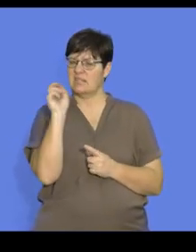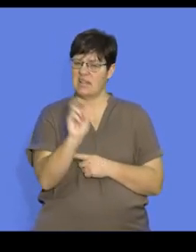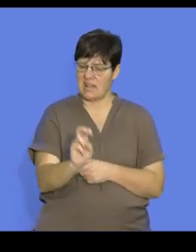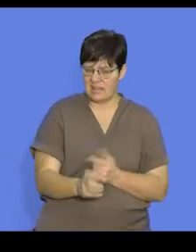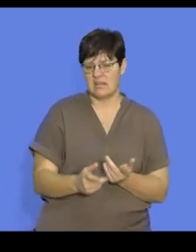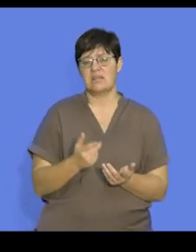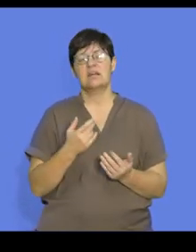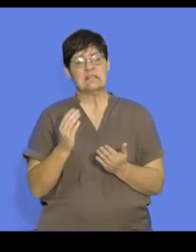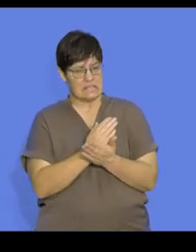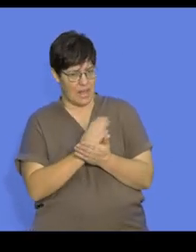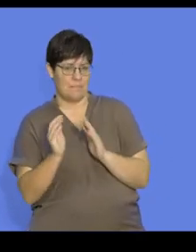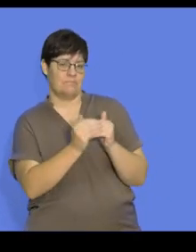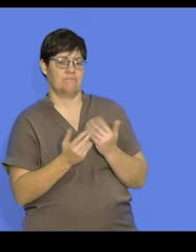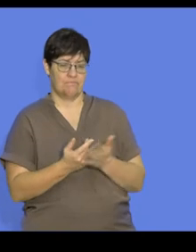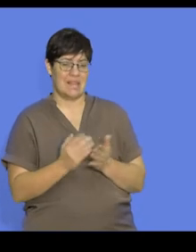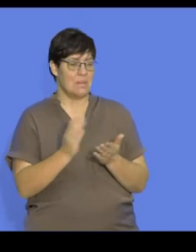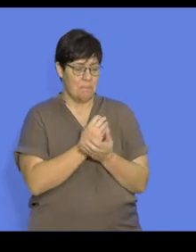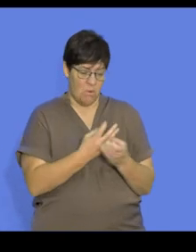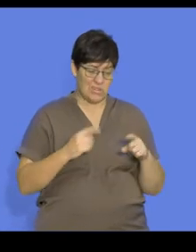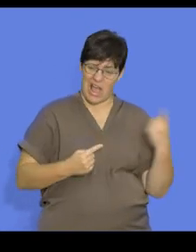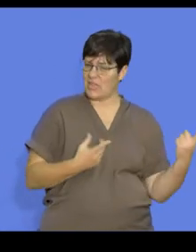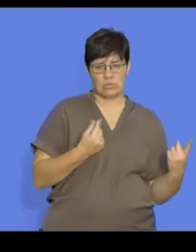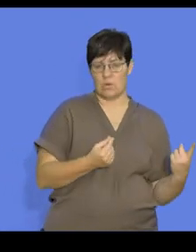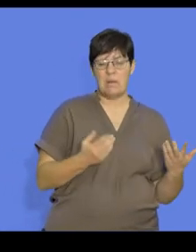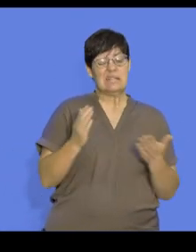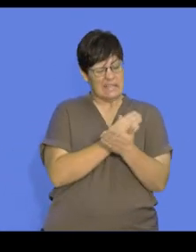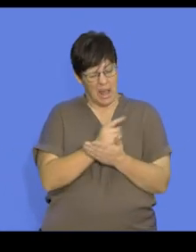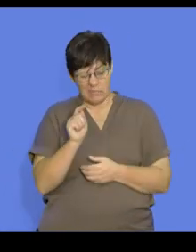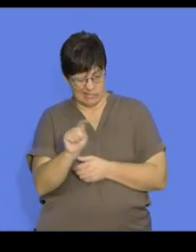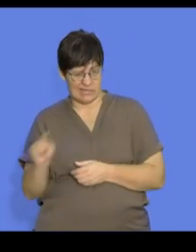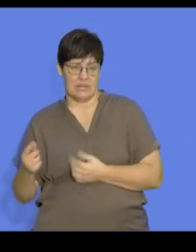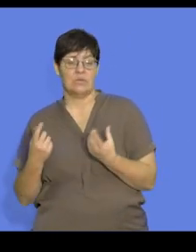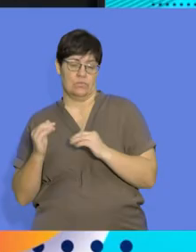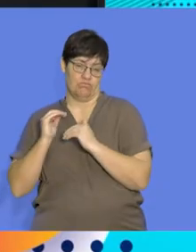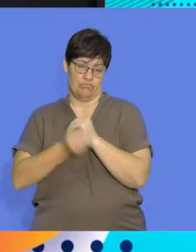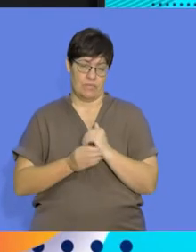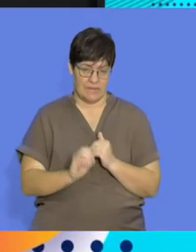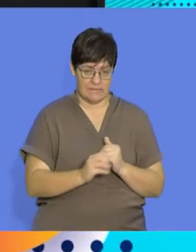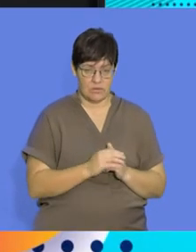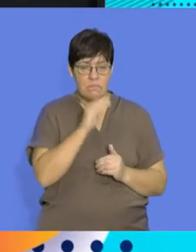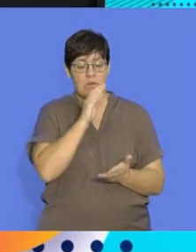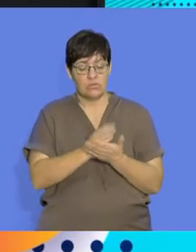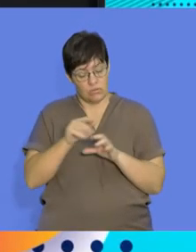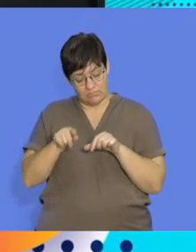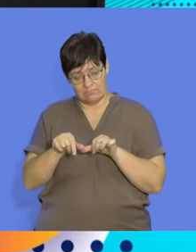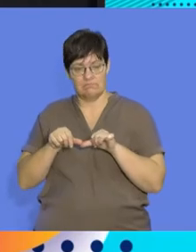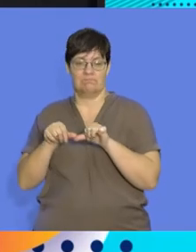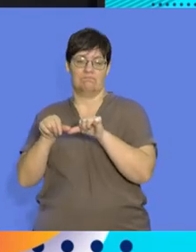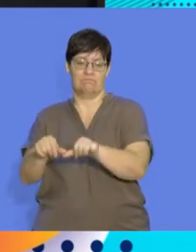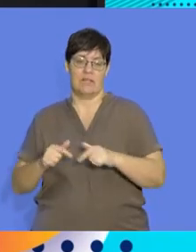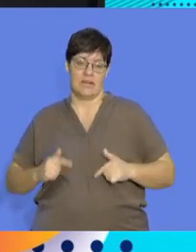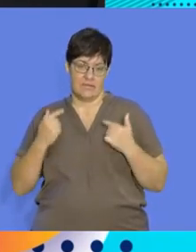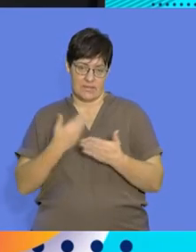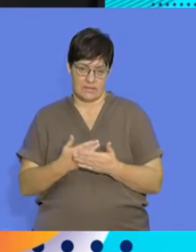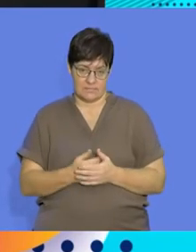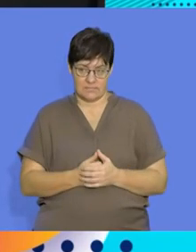see exceptions to the general rule. And so essentially these are strategies that ensures that these species or animals survive.